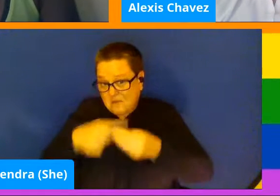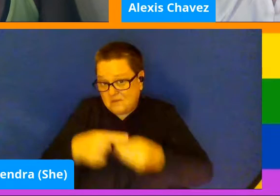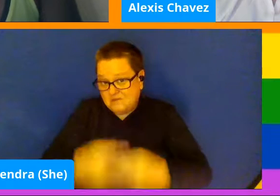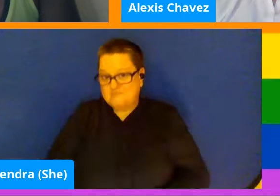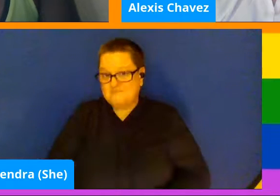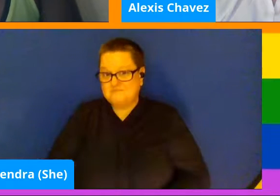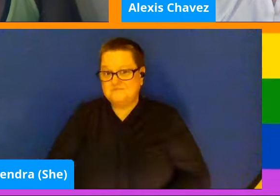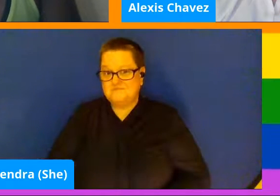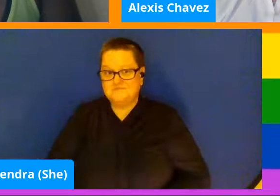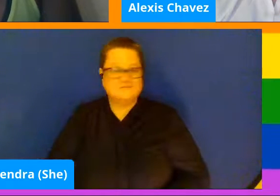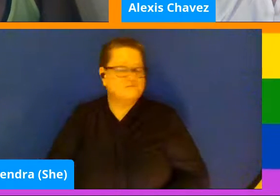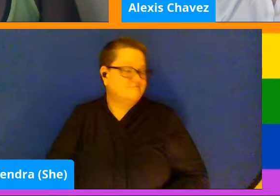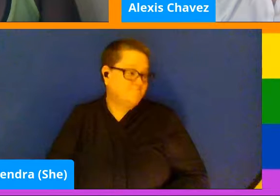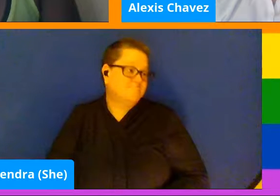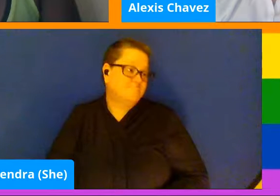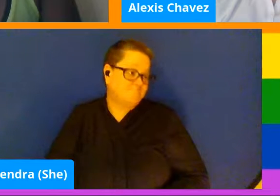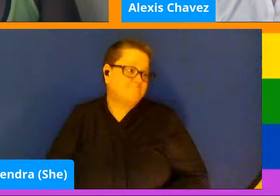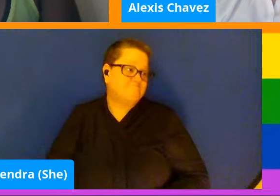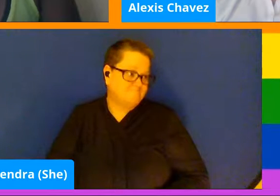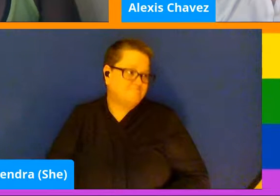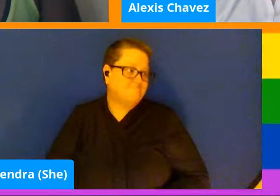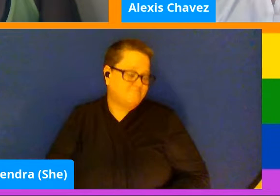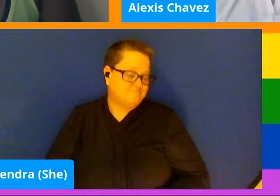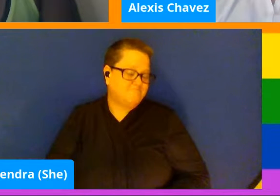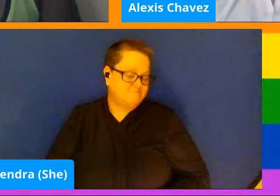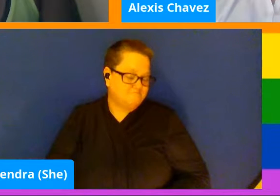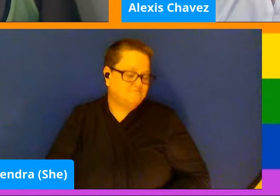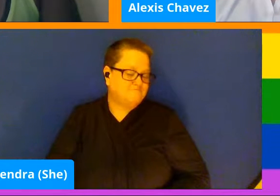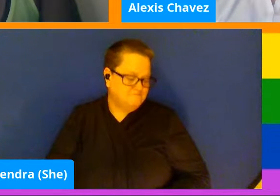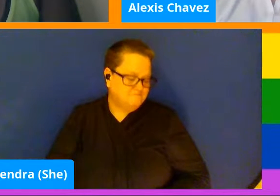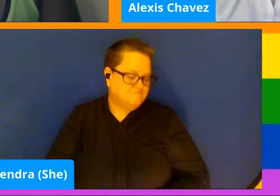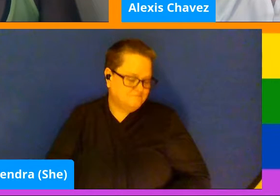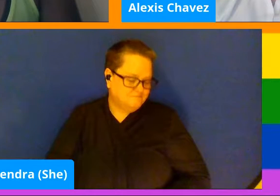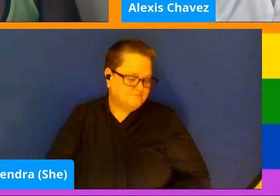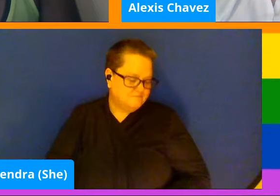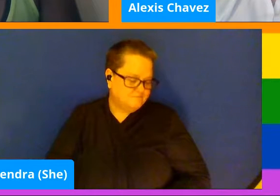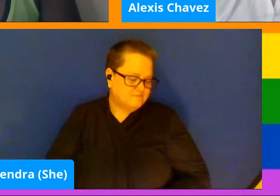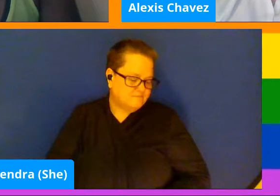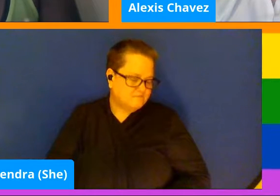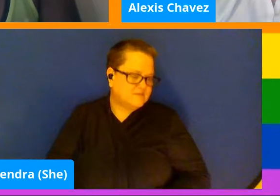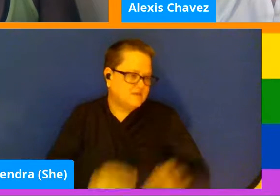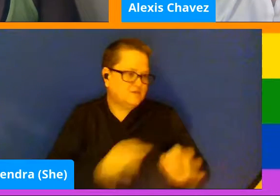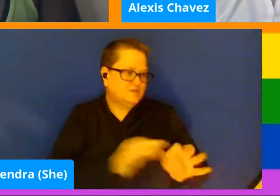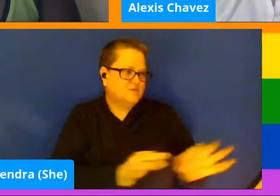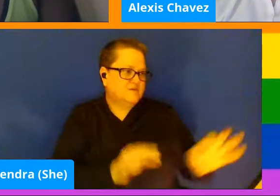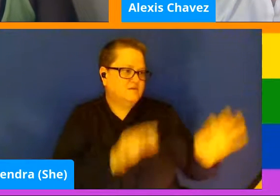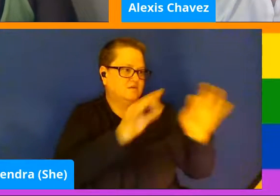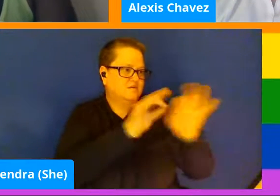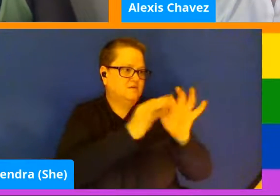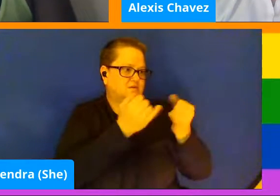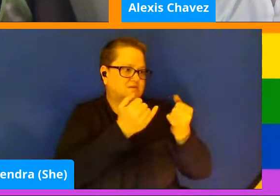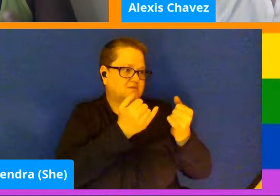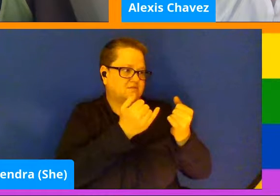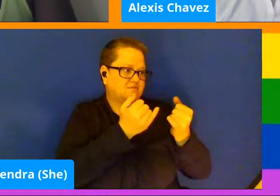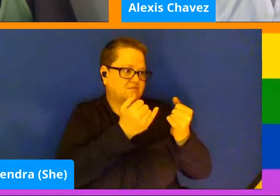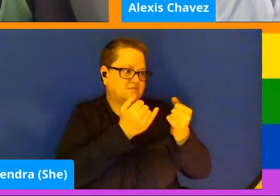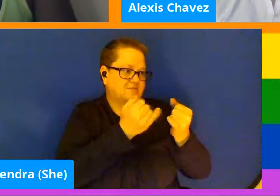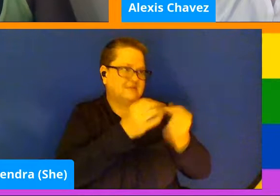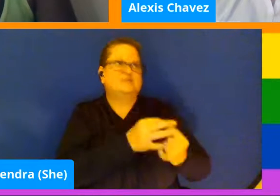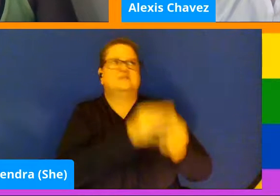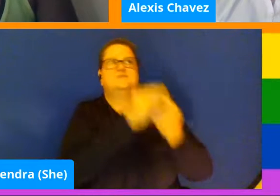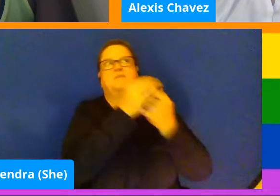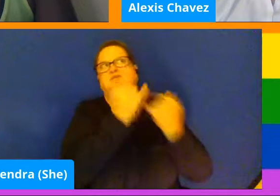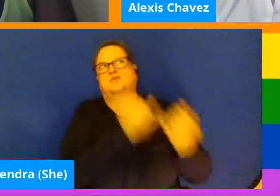Yeah. Yeah. Yeah. It's really important, especially right now, to try